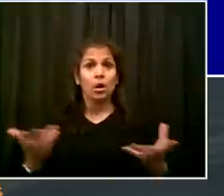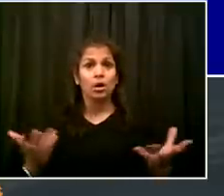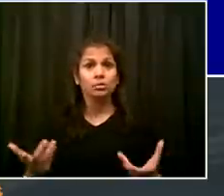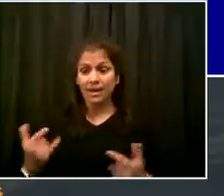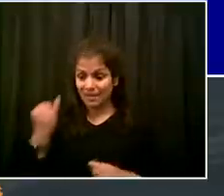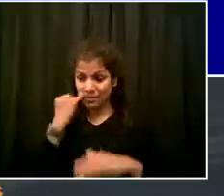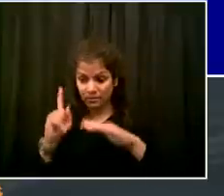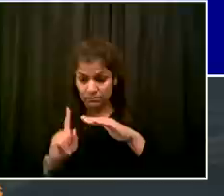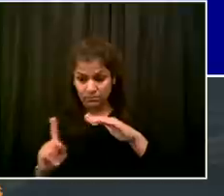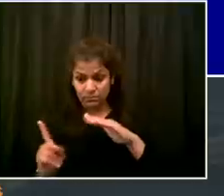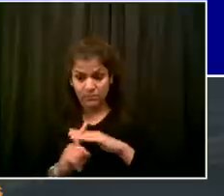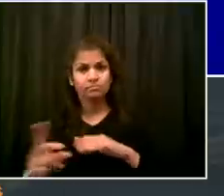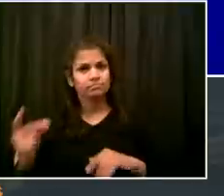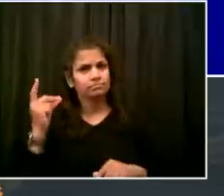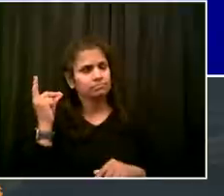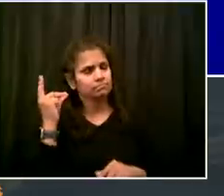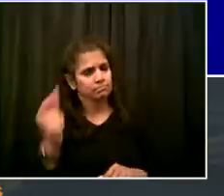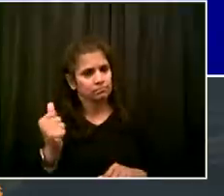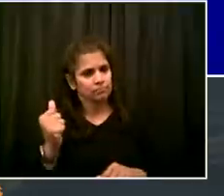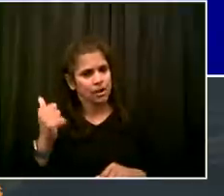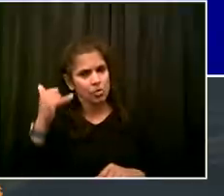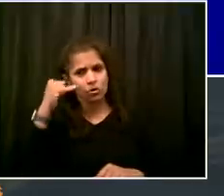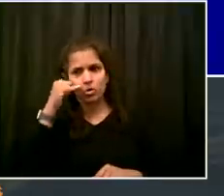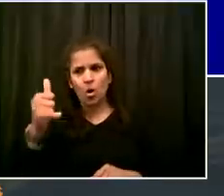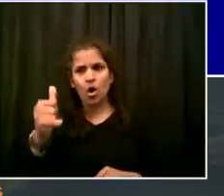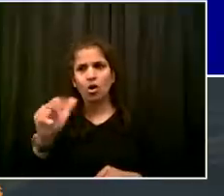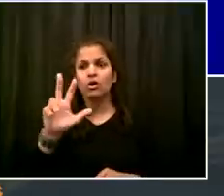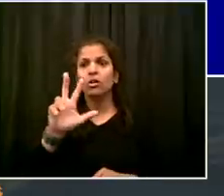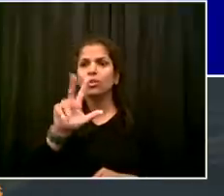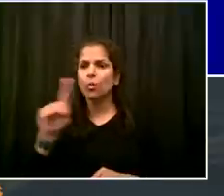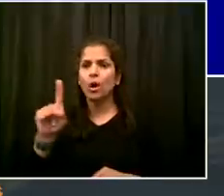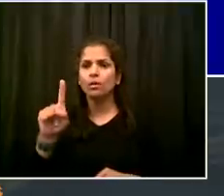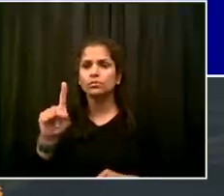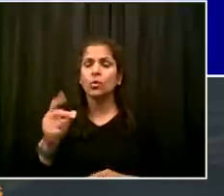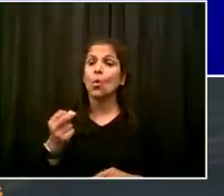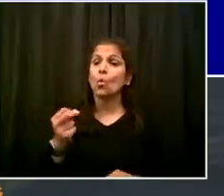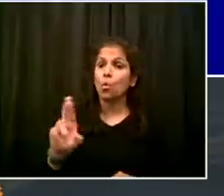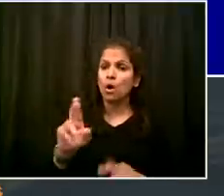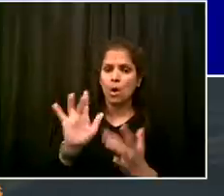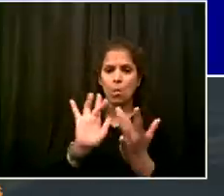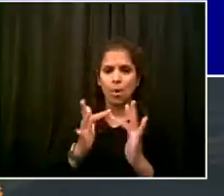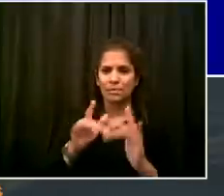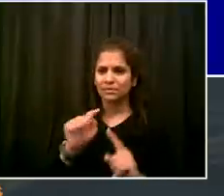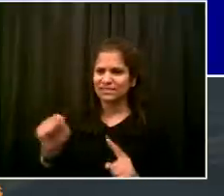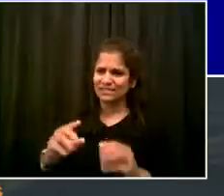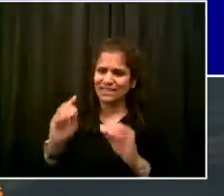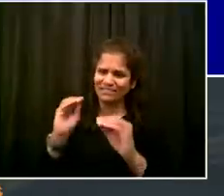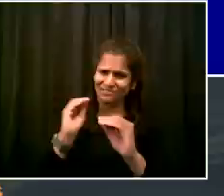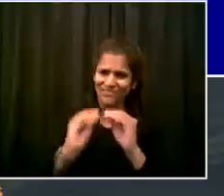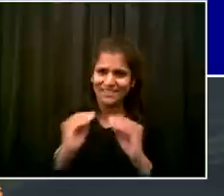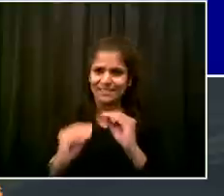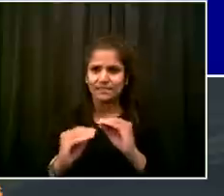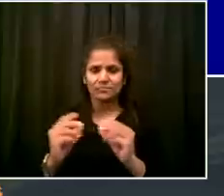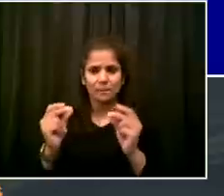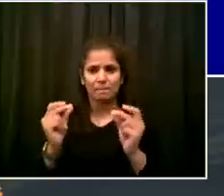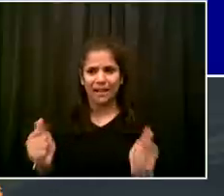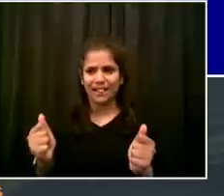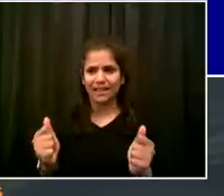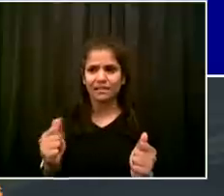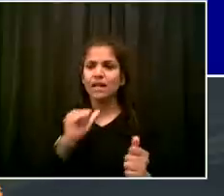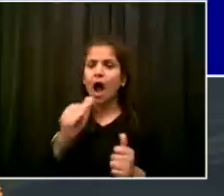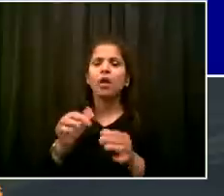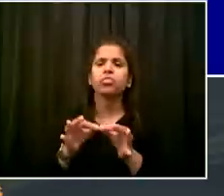Now, as to that team, it really is an amazing team effort. And so, in the spirit of thanks, let's remember everyone,